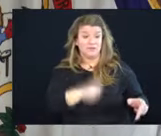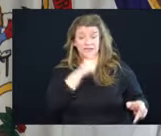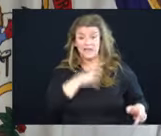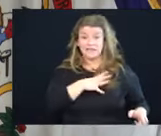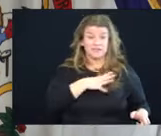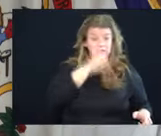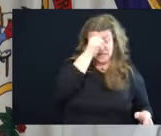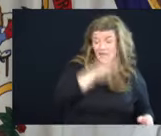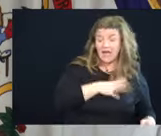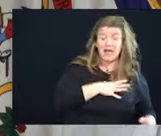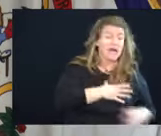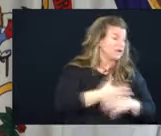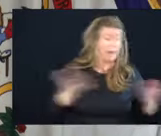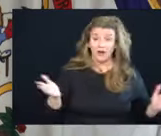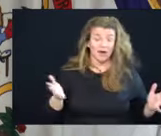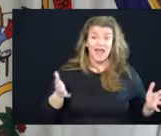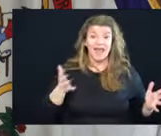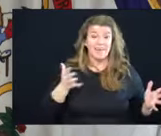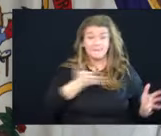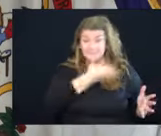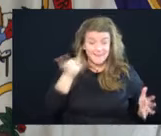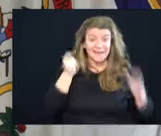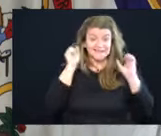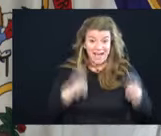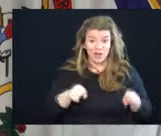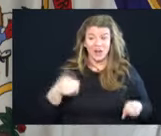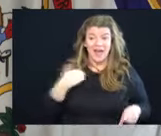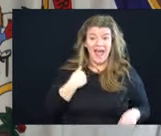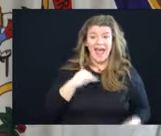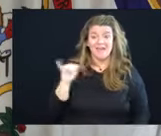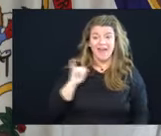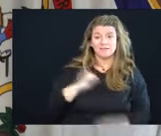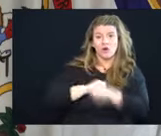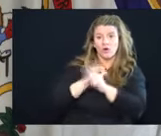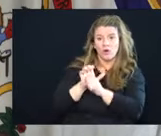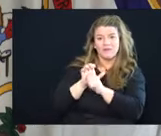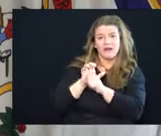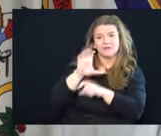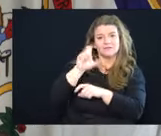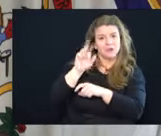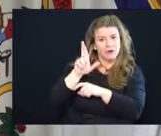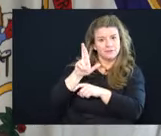best guy that I can possibly have as our coronavirus czar.